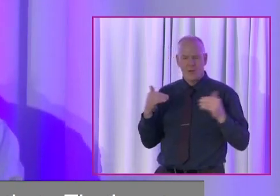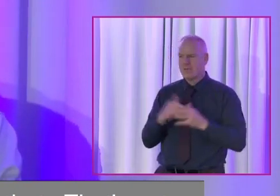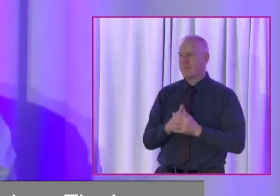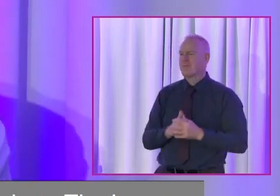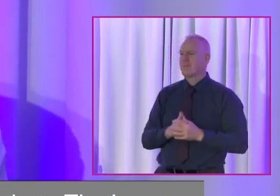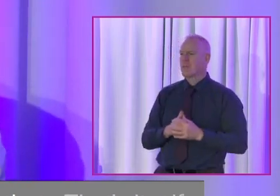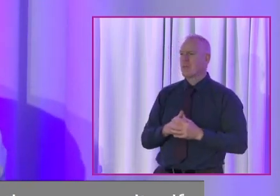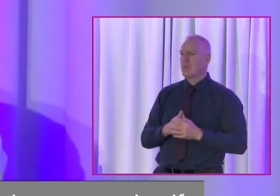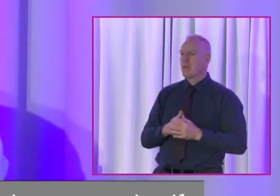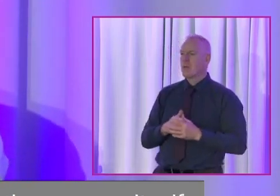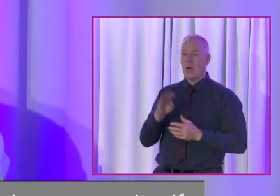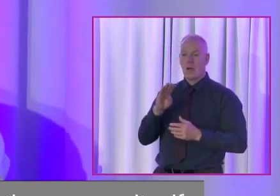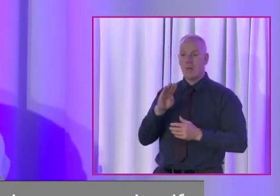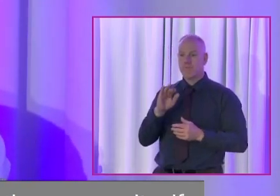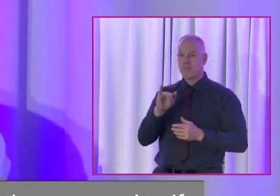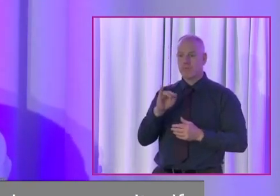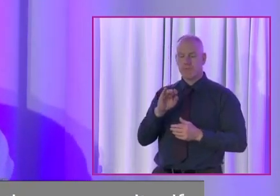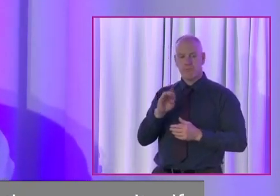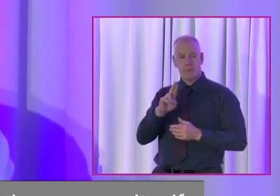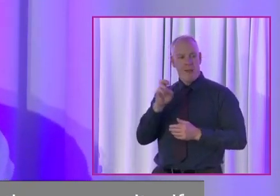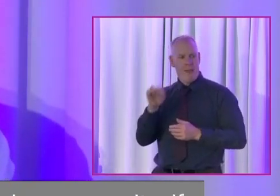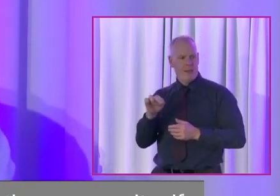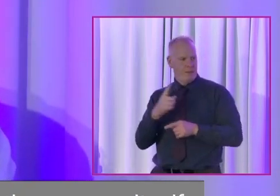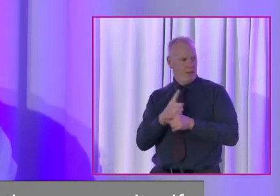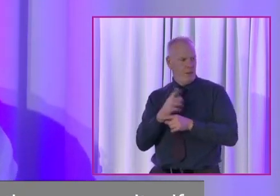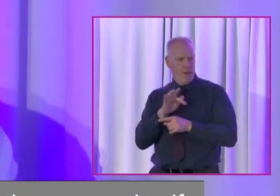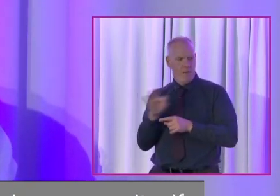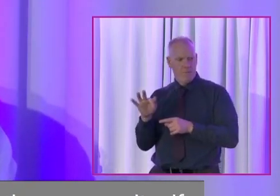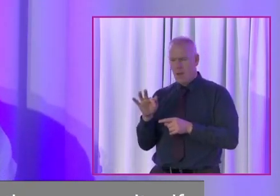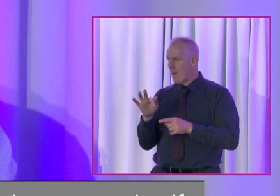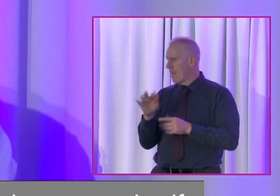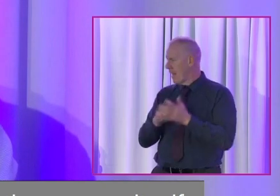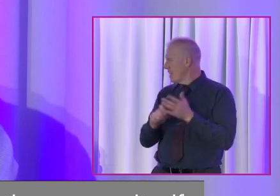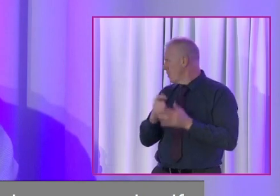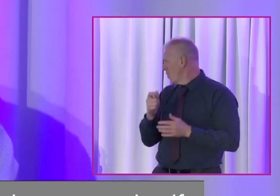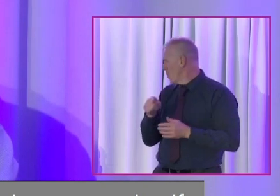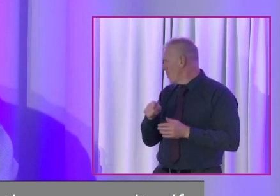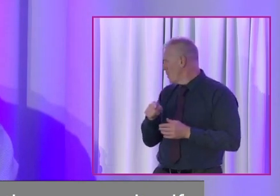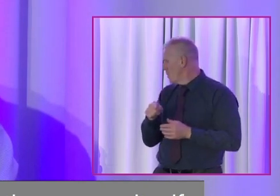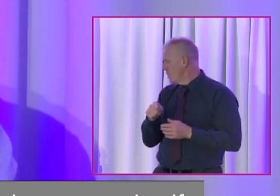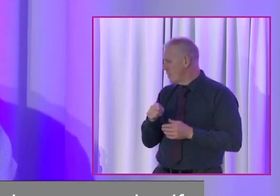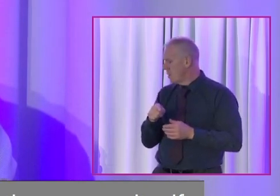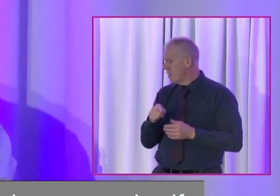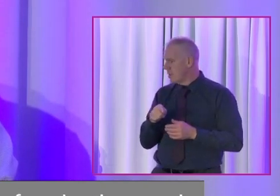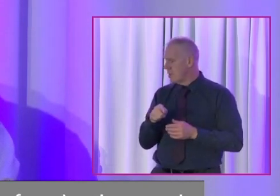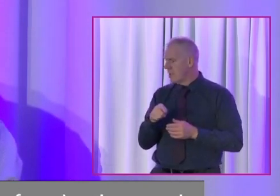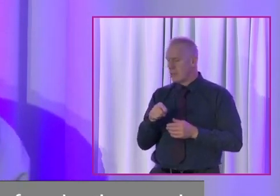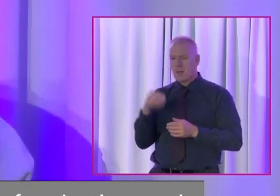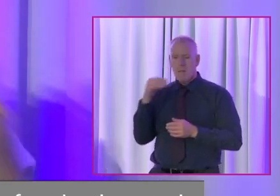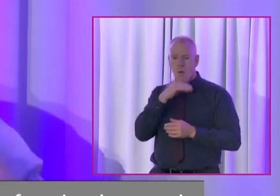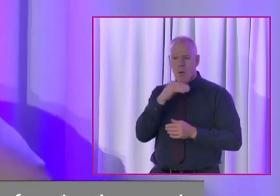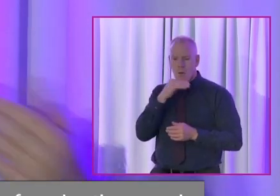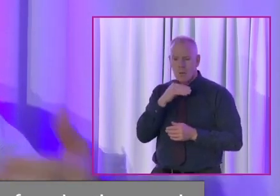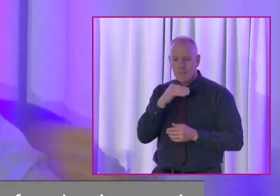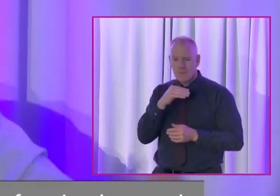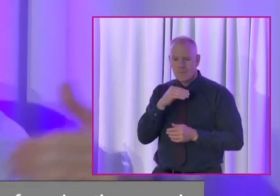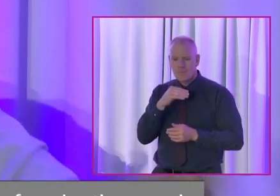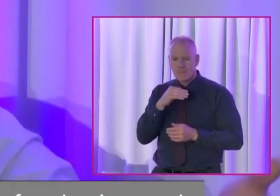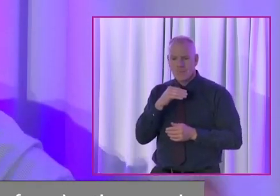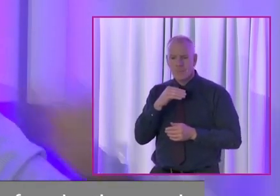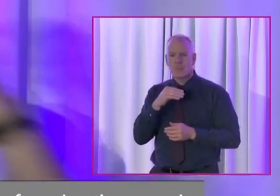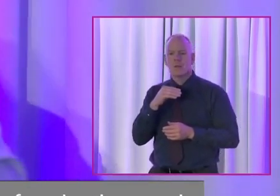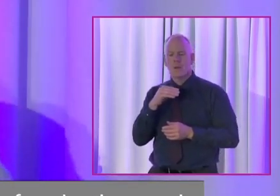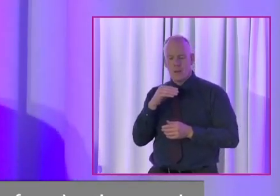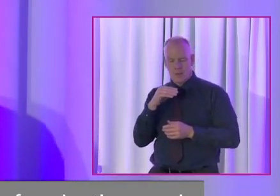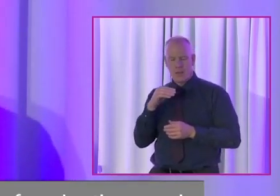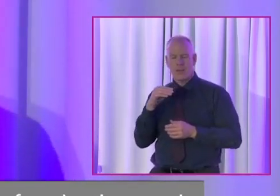We have Brian here from Women for Election. And that's an important thing because they will always consult women about